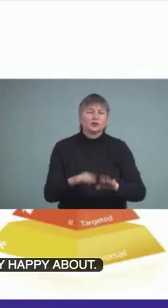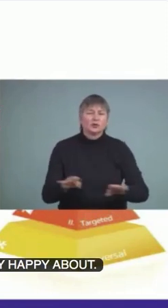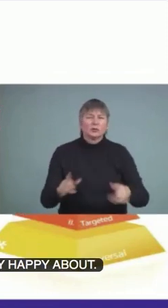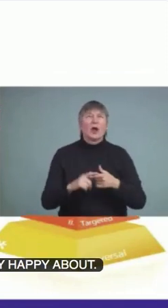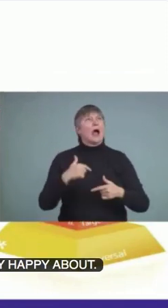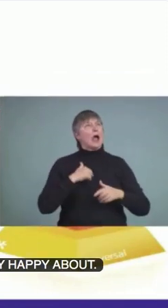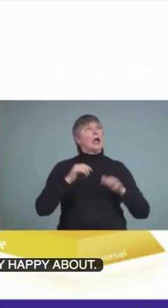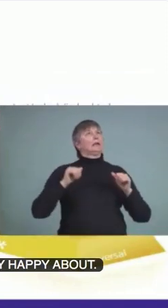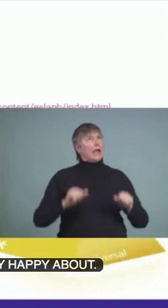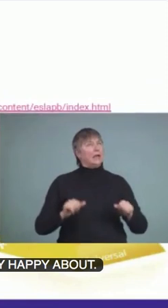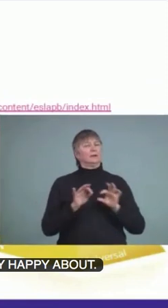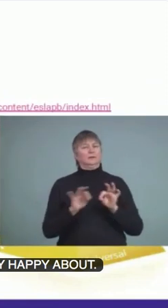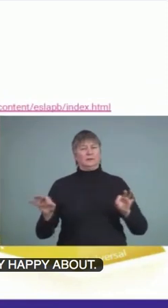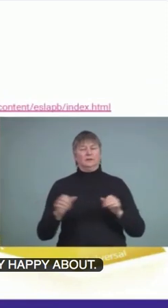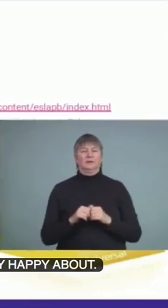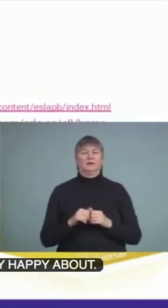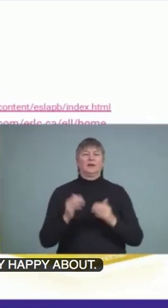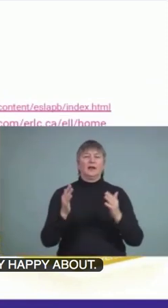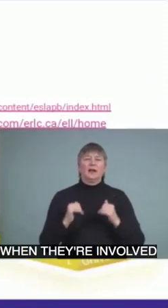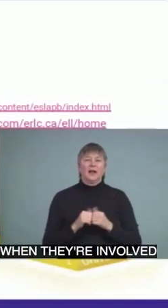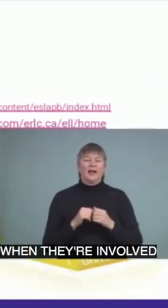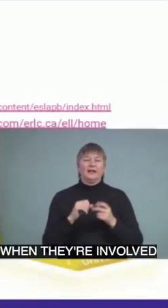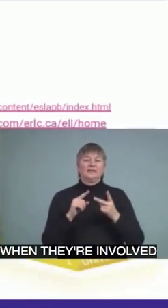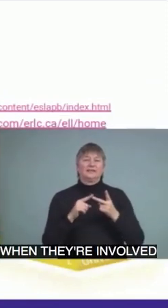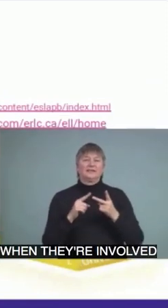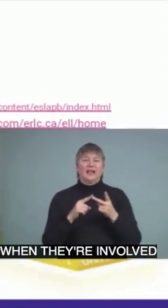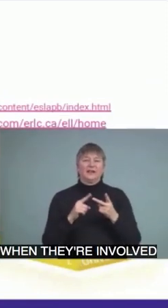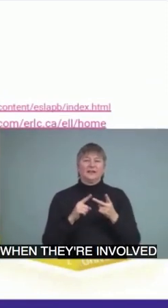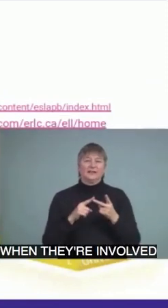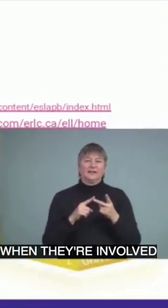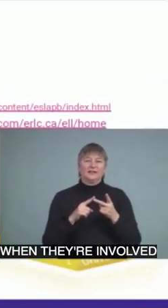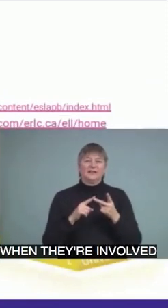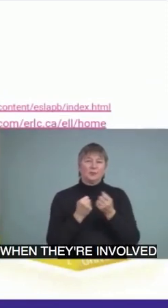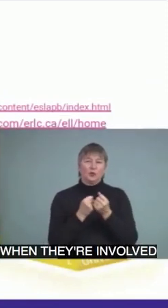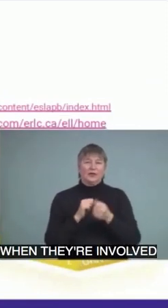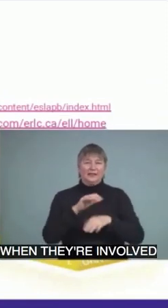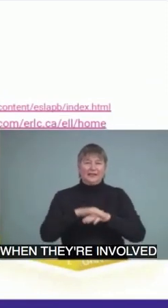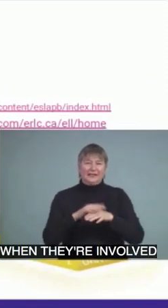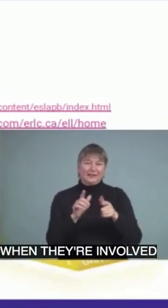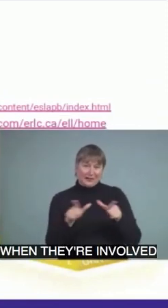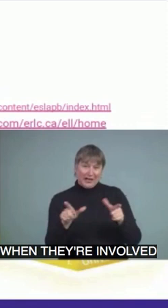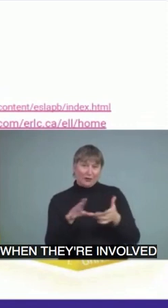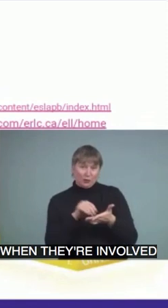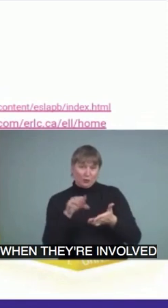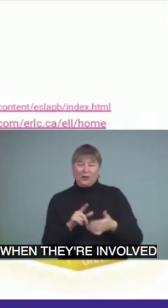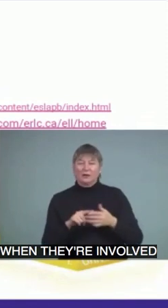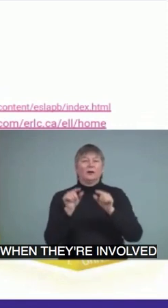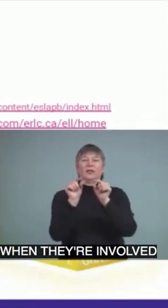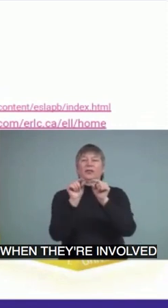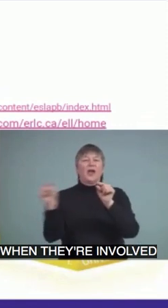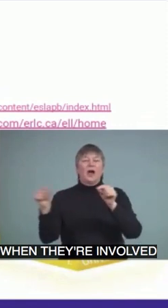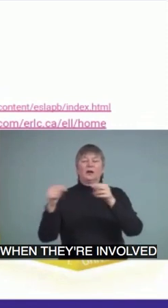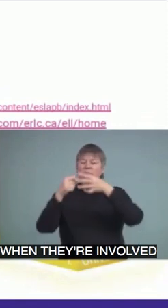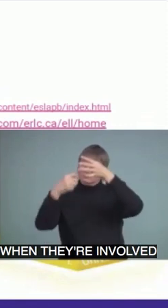The Supporting English Language Learners website has a myriad of fantastic ideas for support for English Language